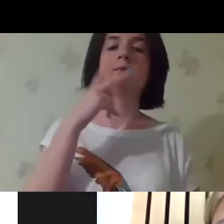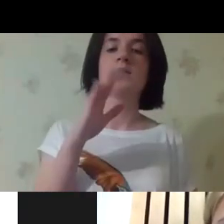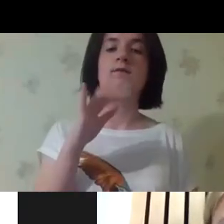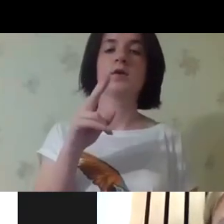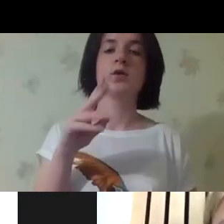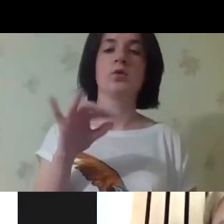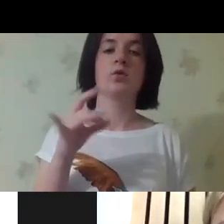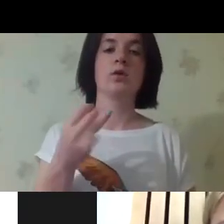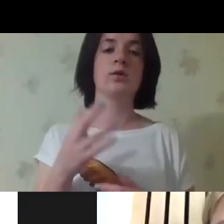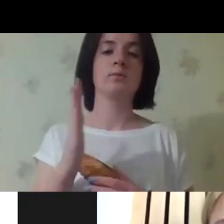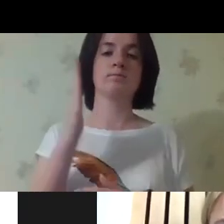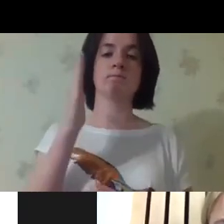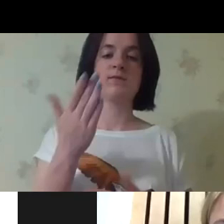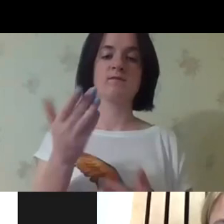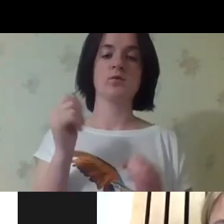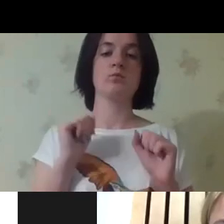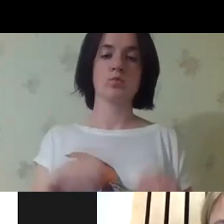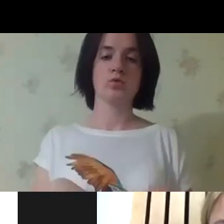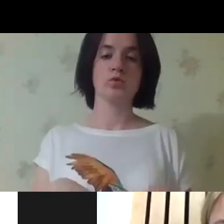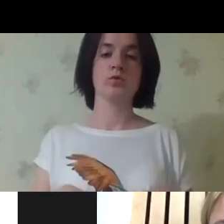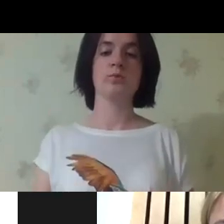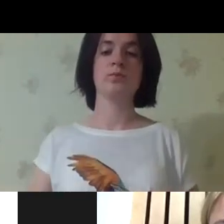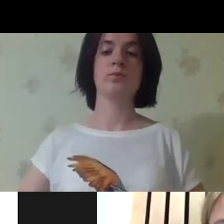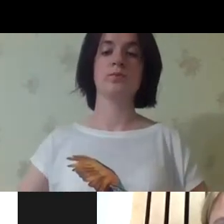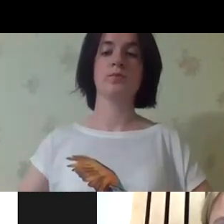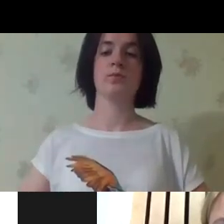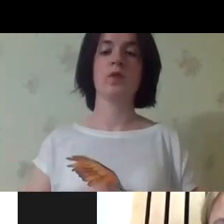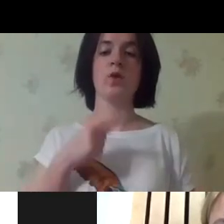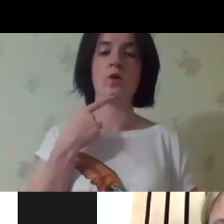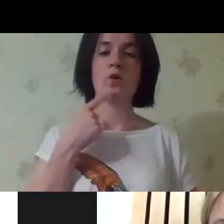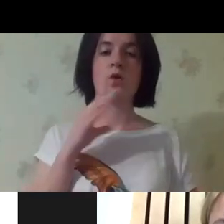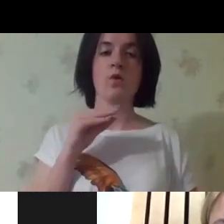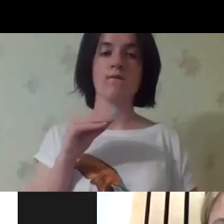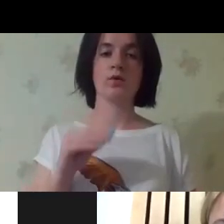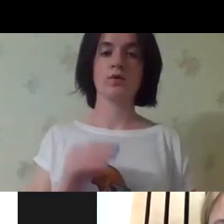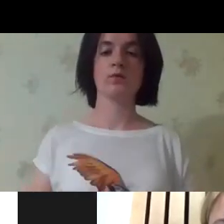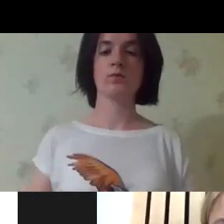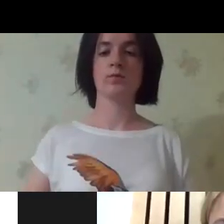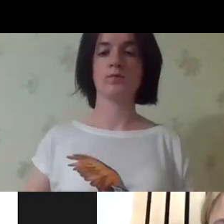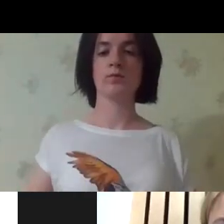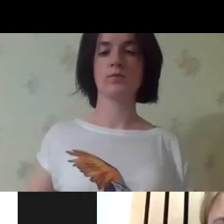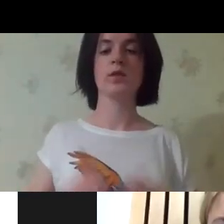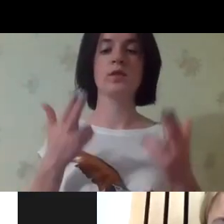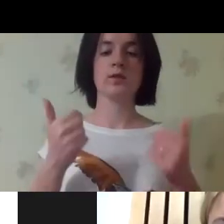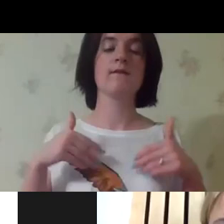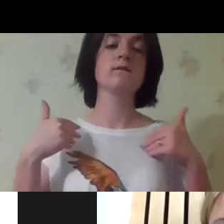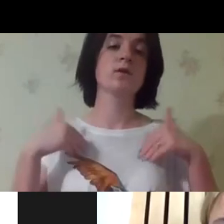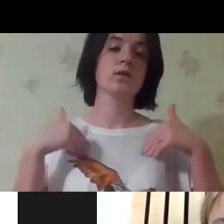Victoria, I can see you have your hand raised. Can you speak? Unmute.